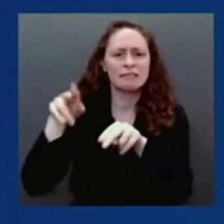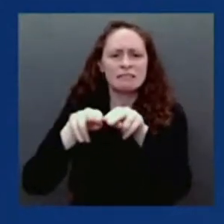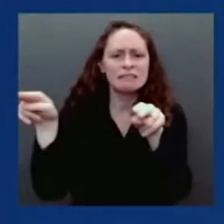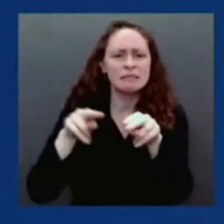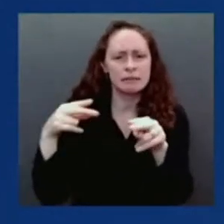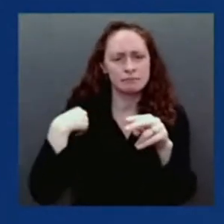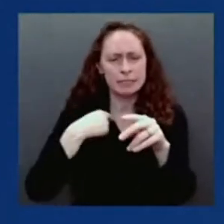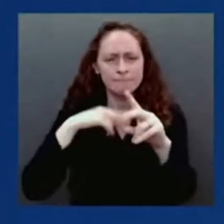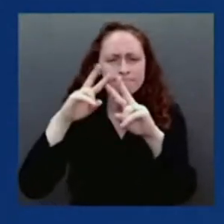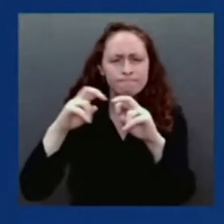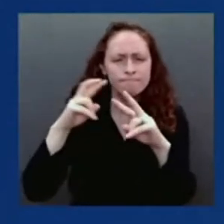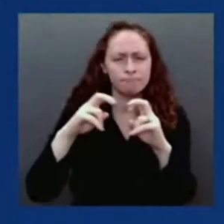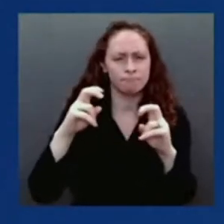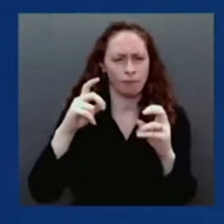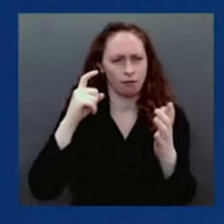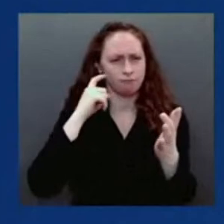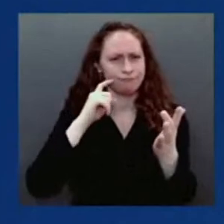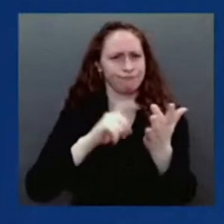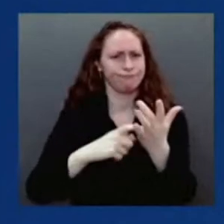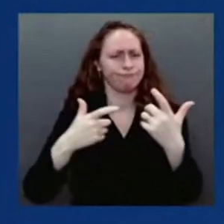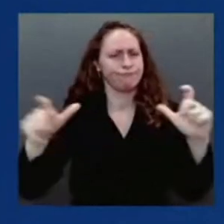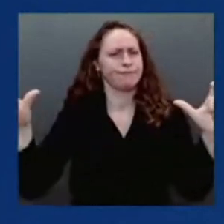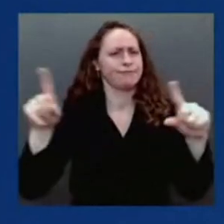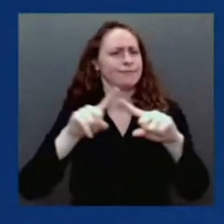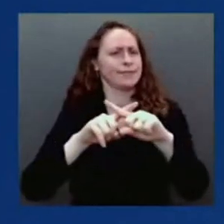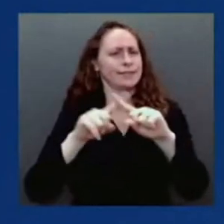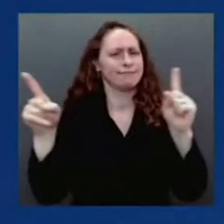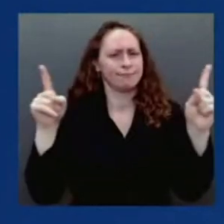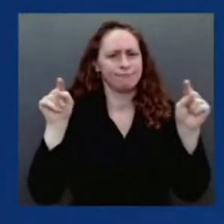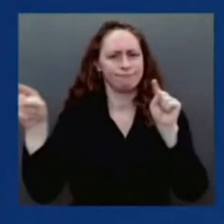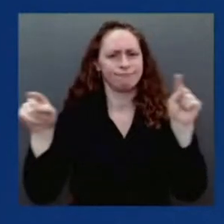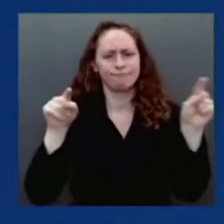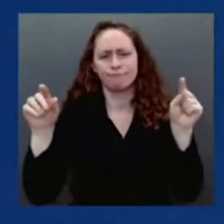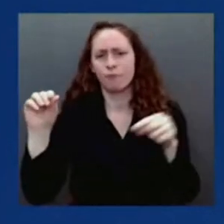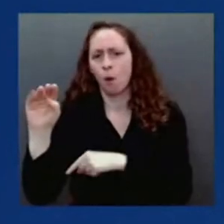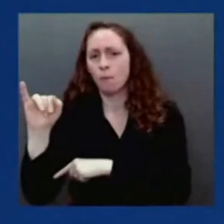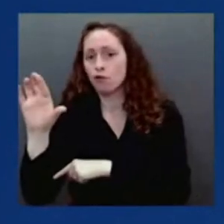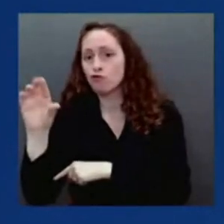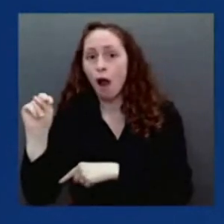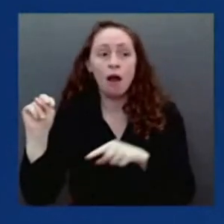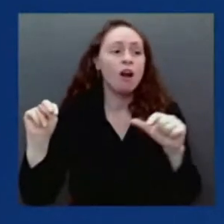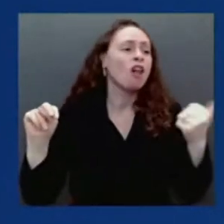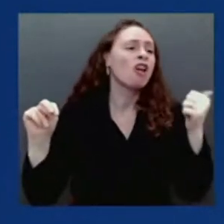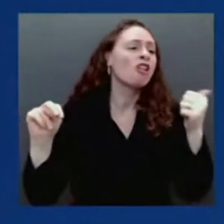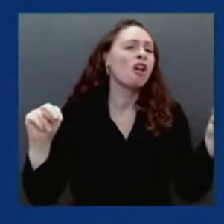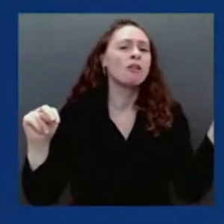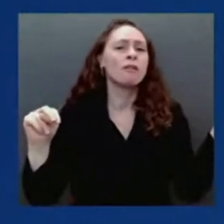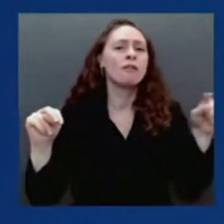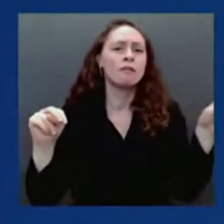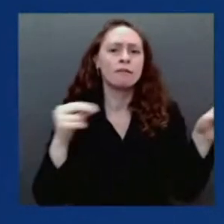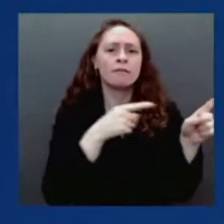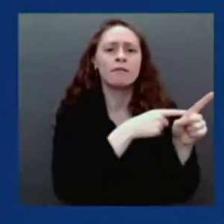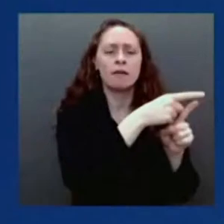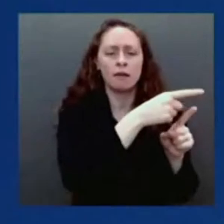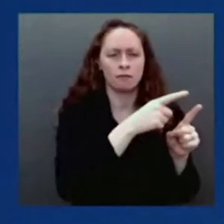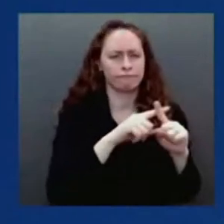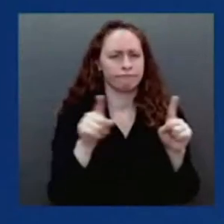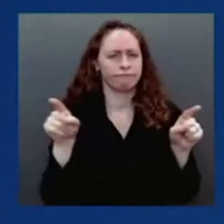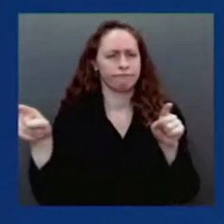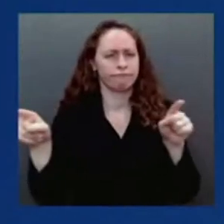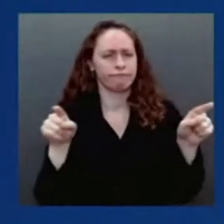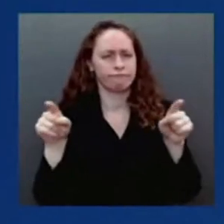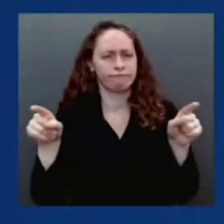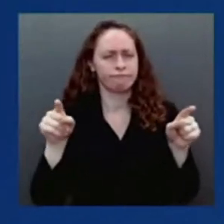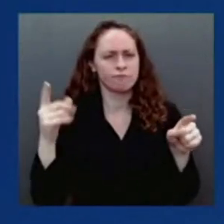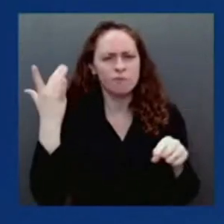people in our country have some level of immunity from vaccination and boosters or from previous infection. And second,